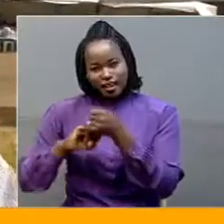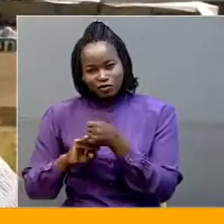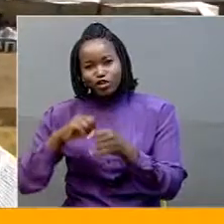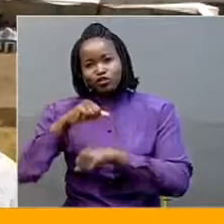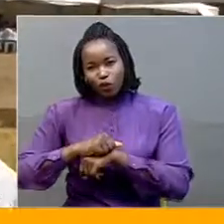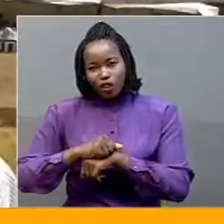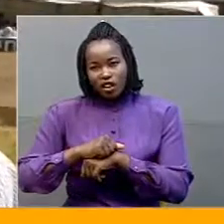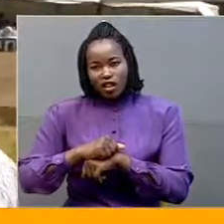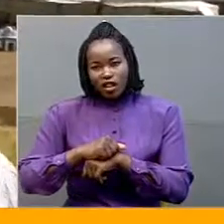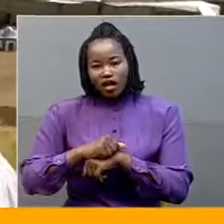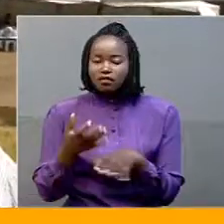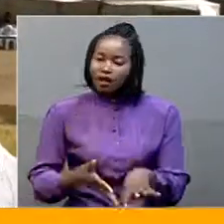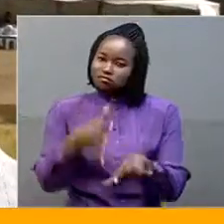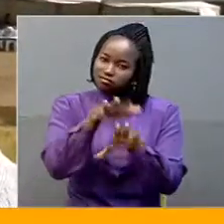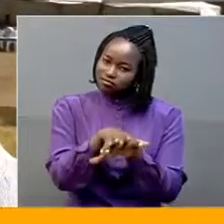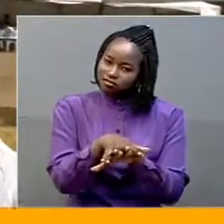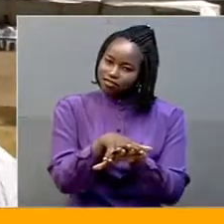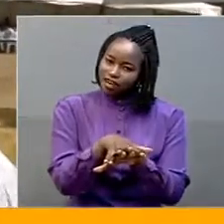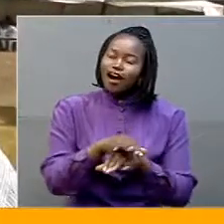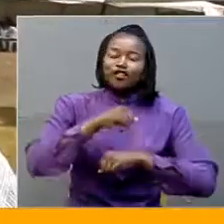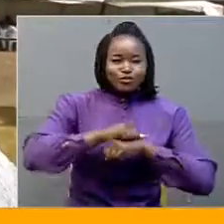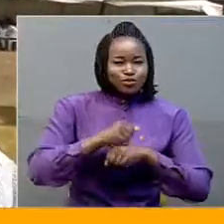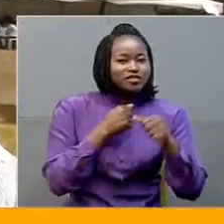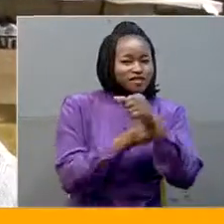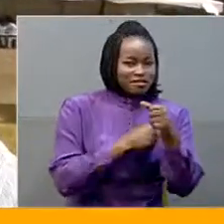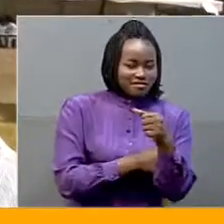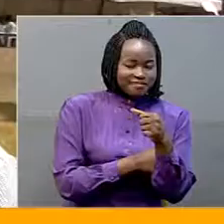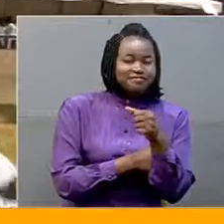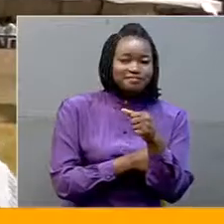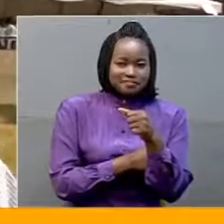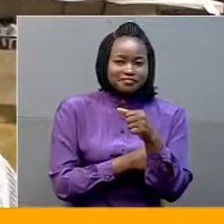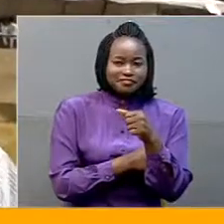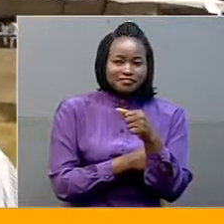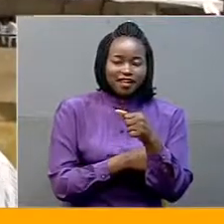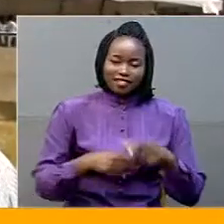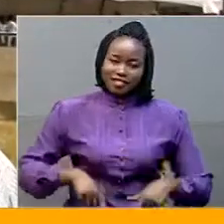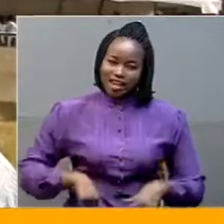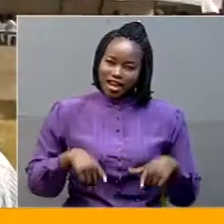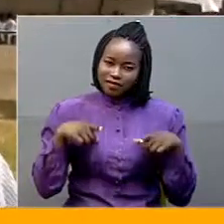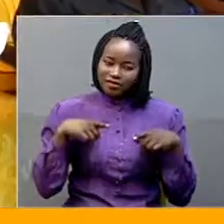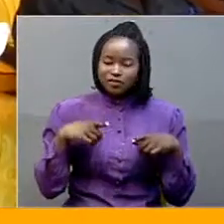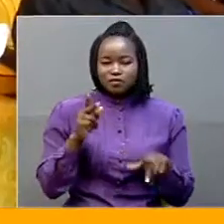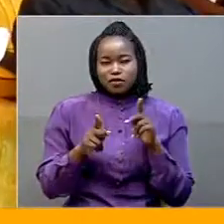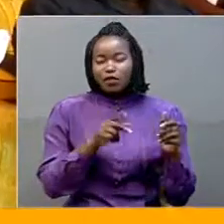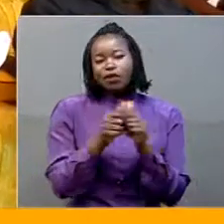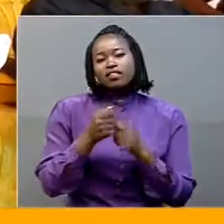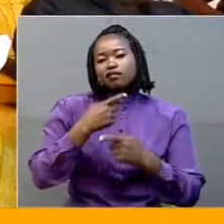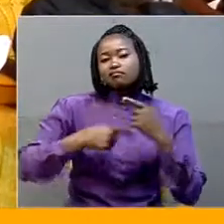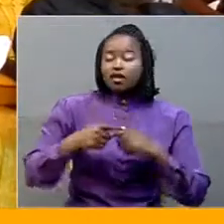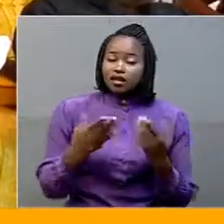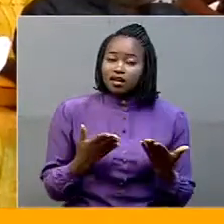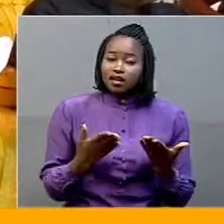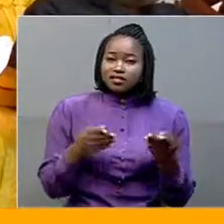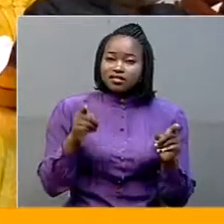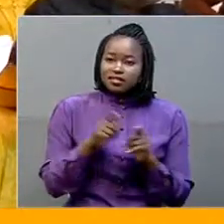are inclusive, or which support the well-being of a person with disabilities. The function